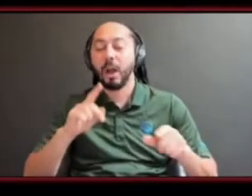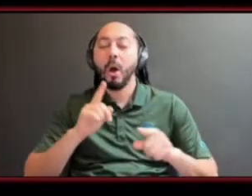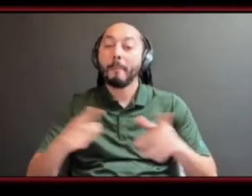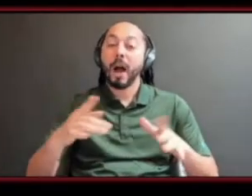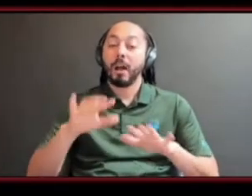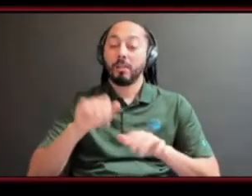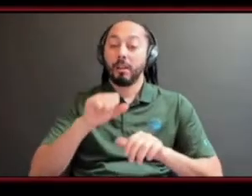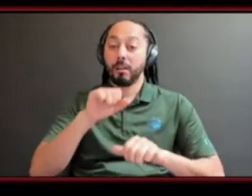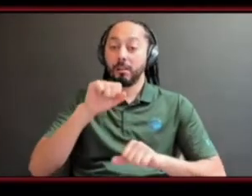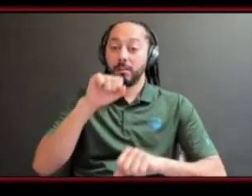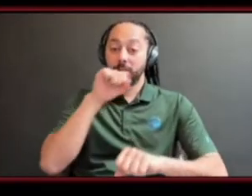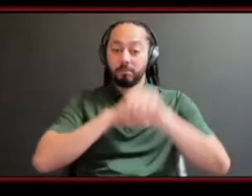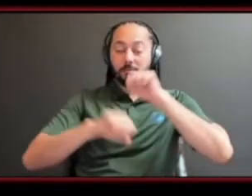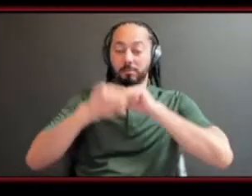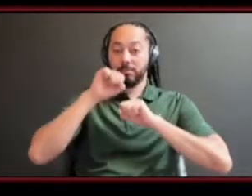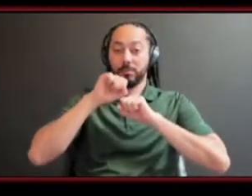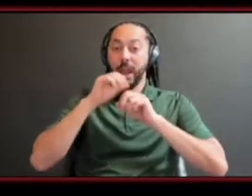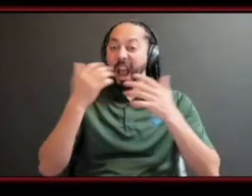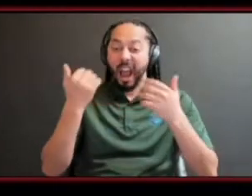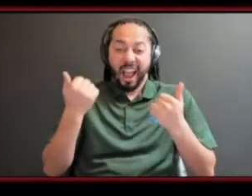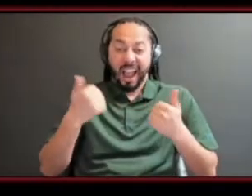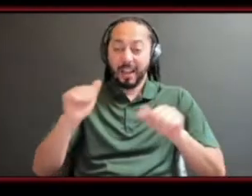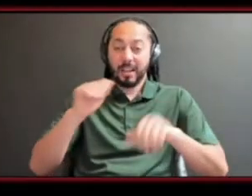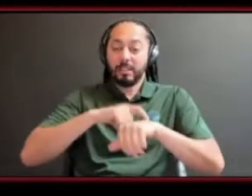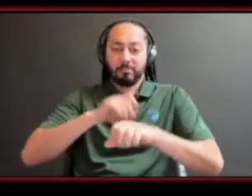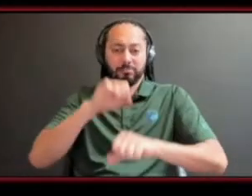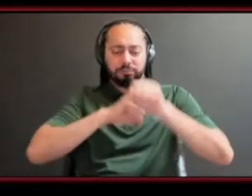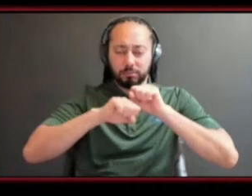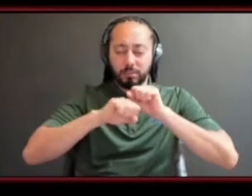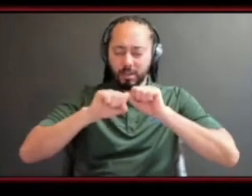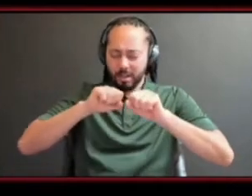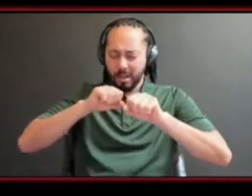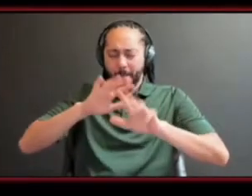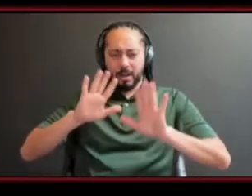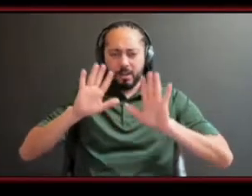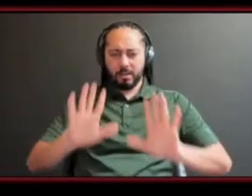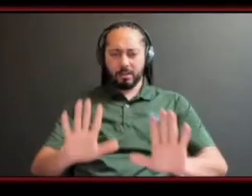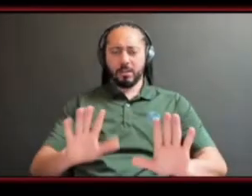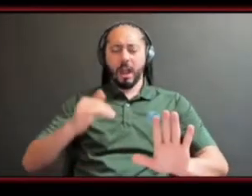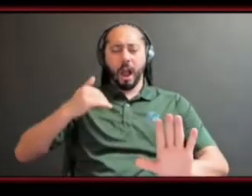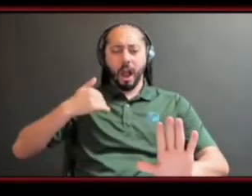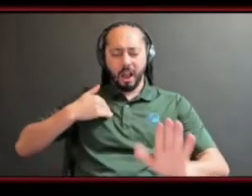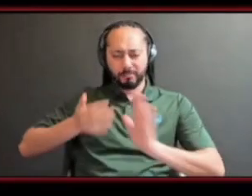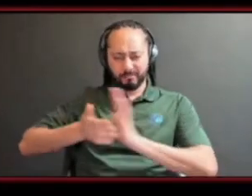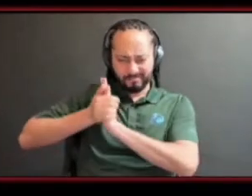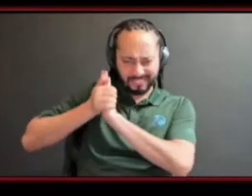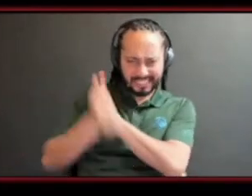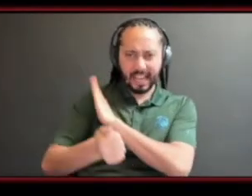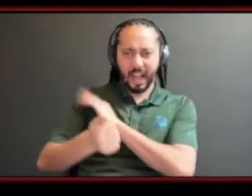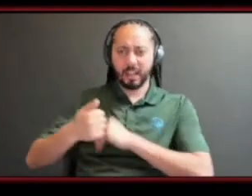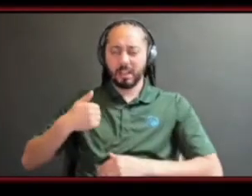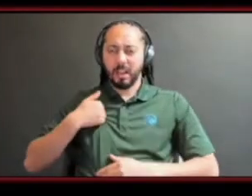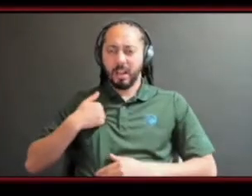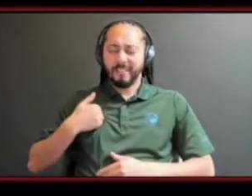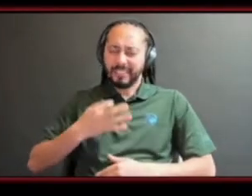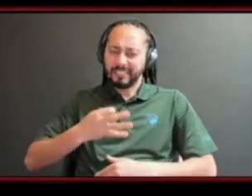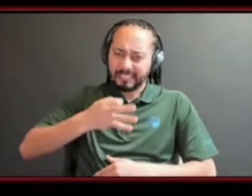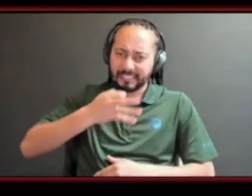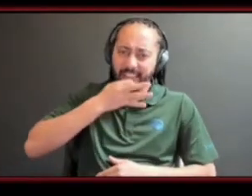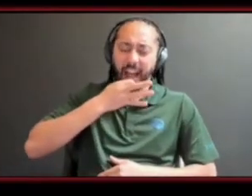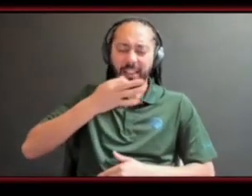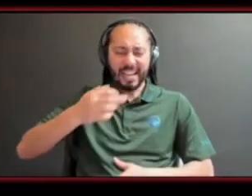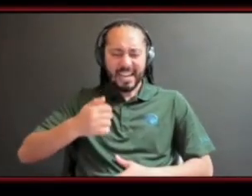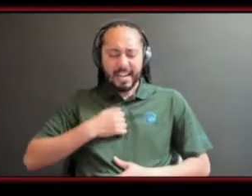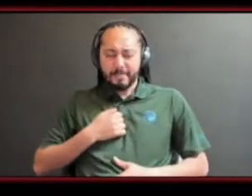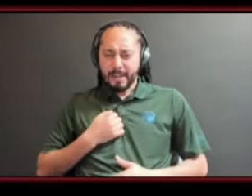in front of you you you're talented you have the skill sets um and this burning passion inside of you to you know